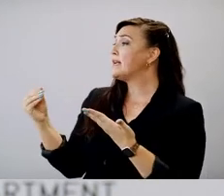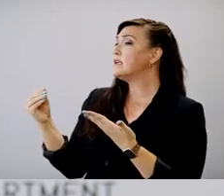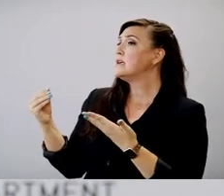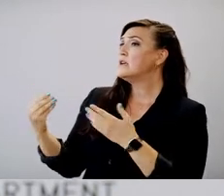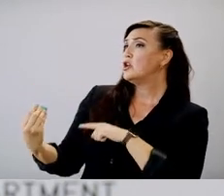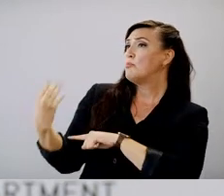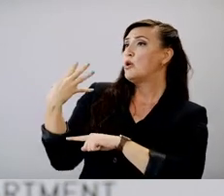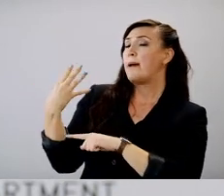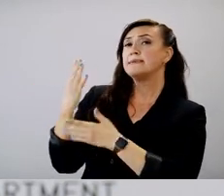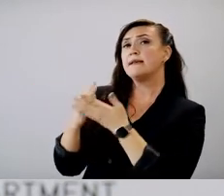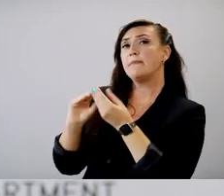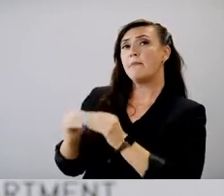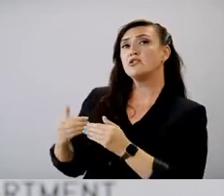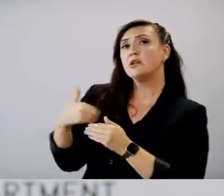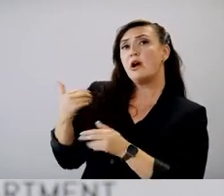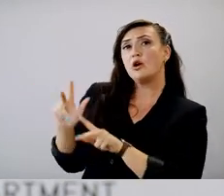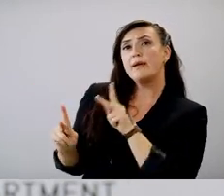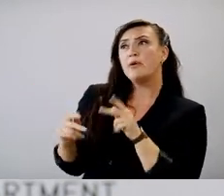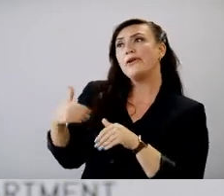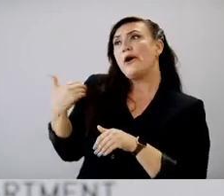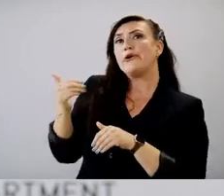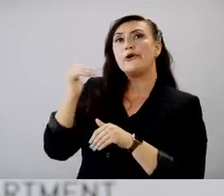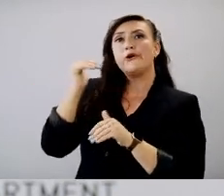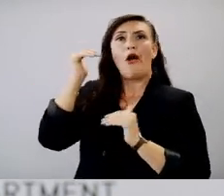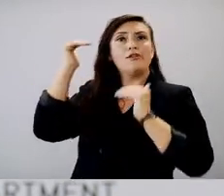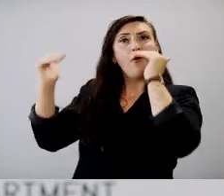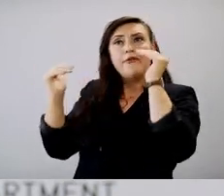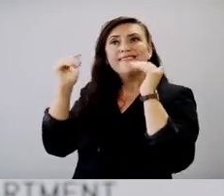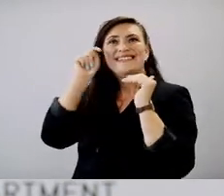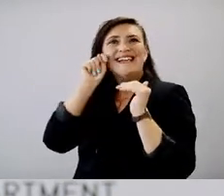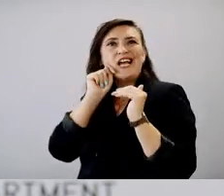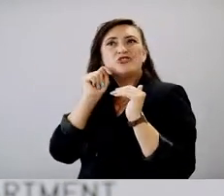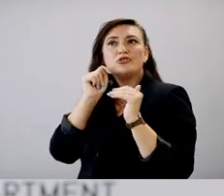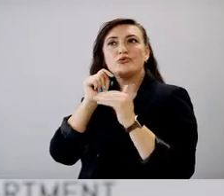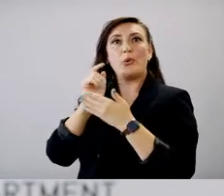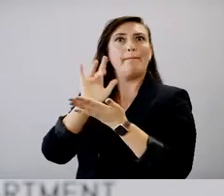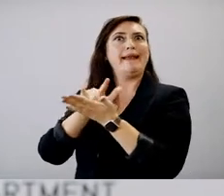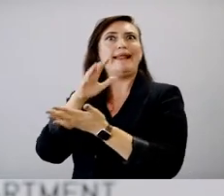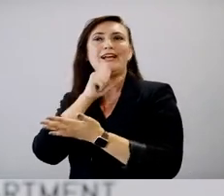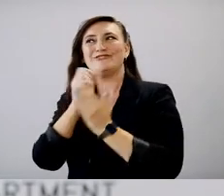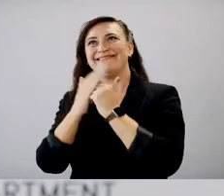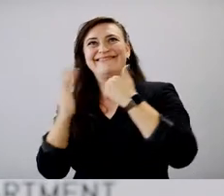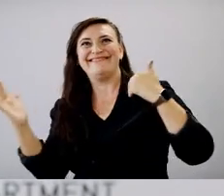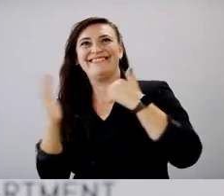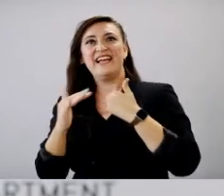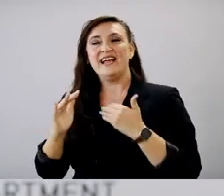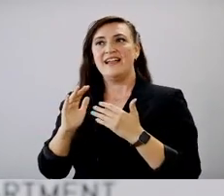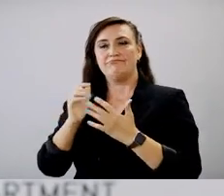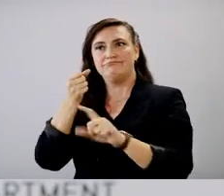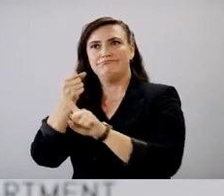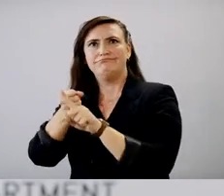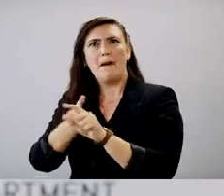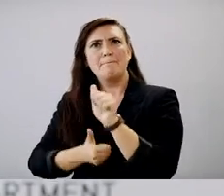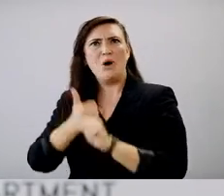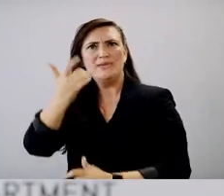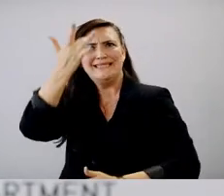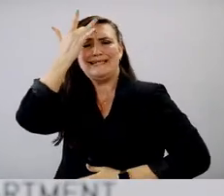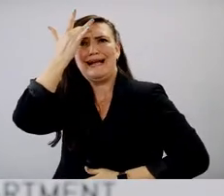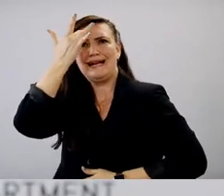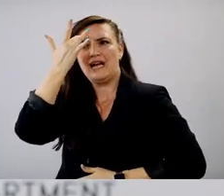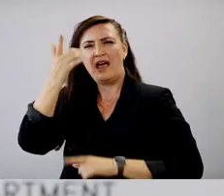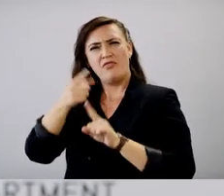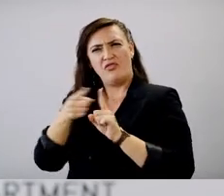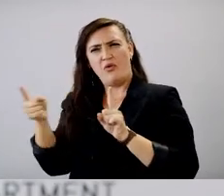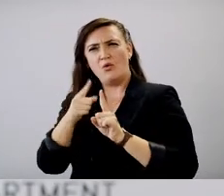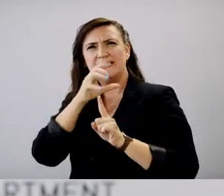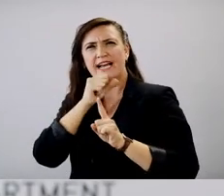us numbers that the younger people, younger adults and even closer to middle age adults are getting the sickest. Why are they avoiding the